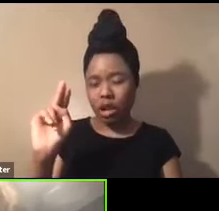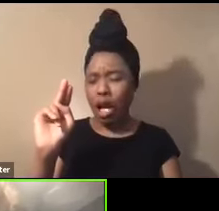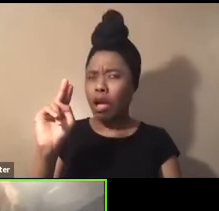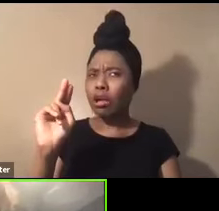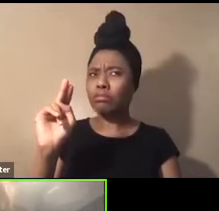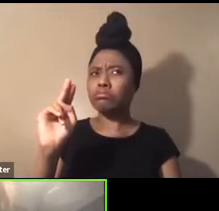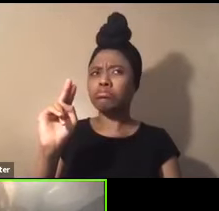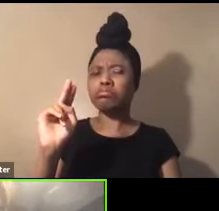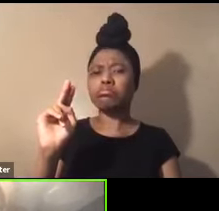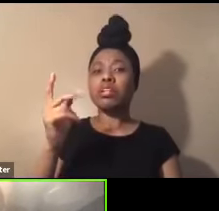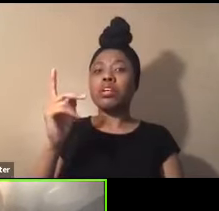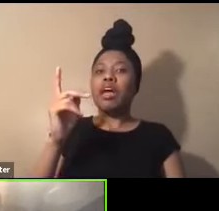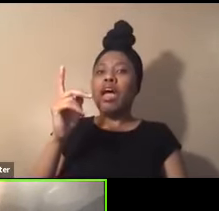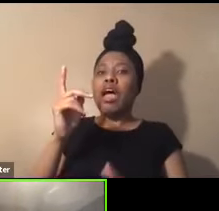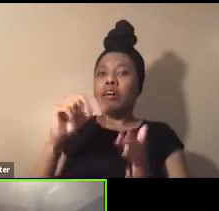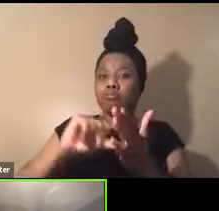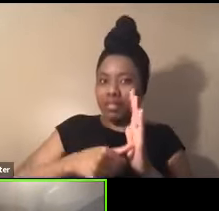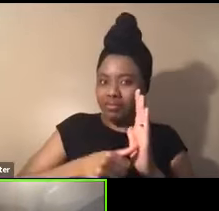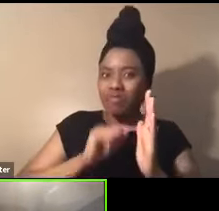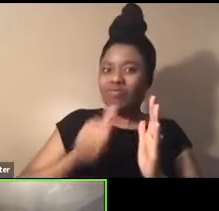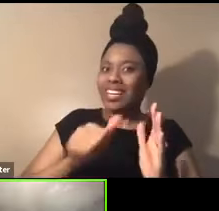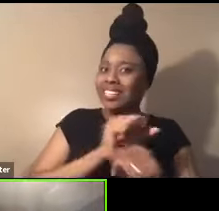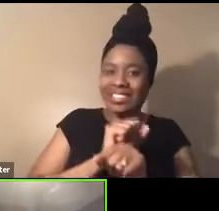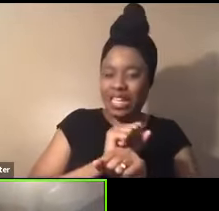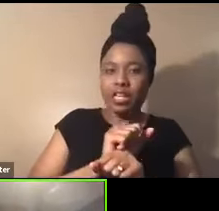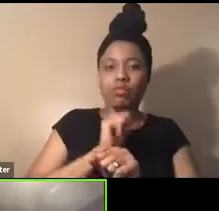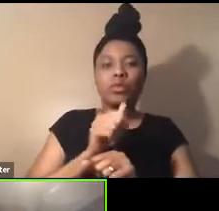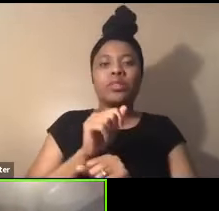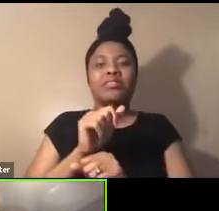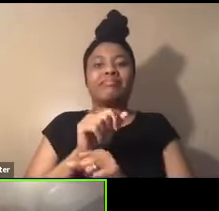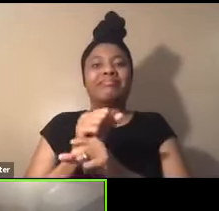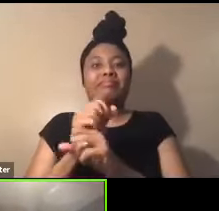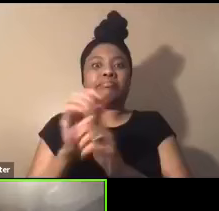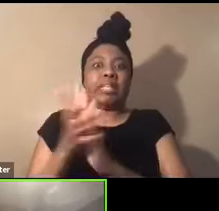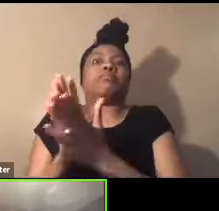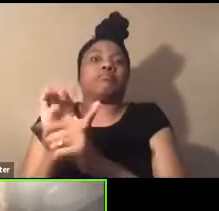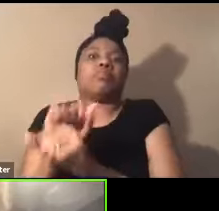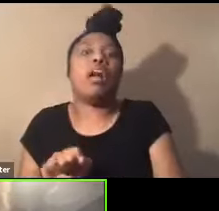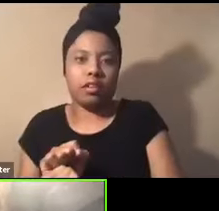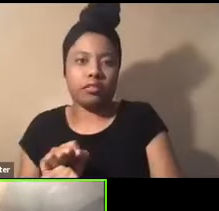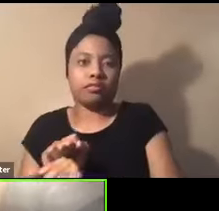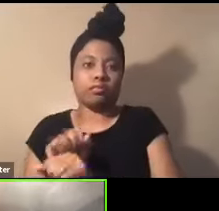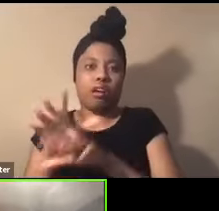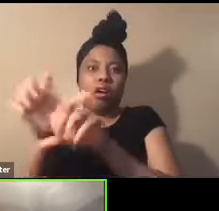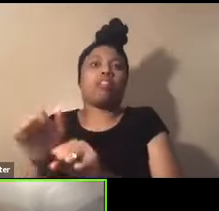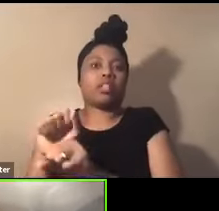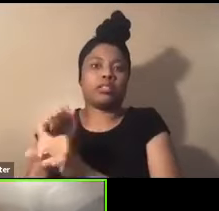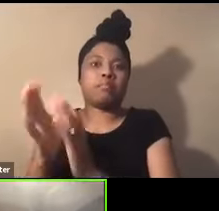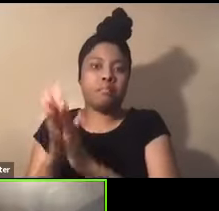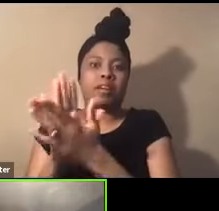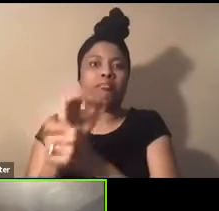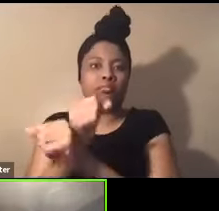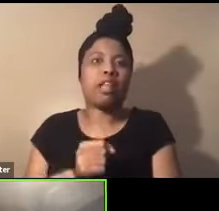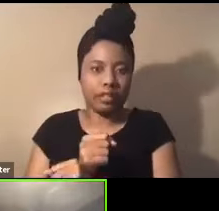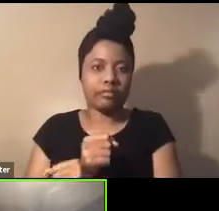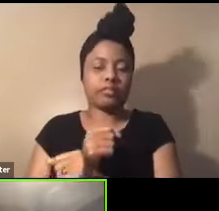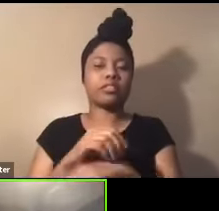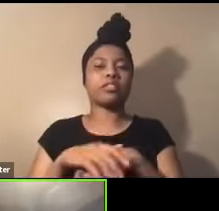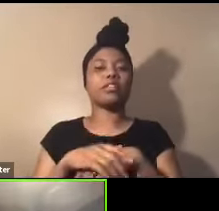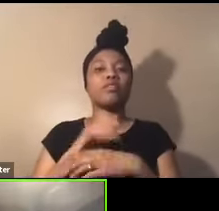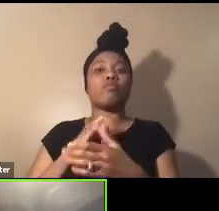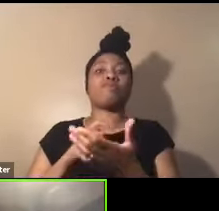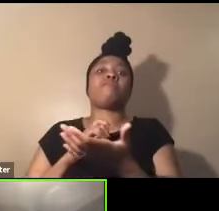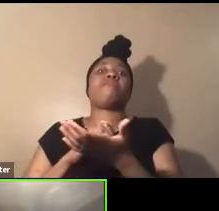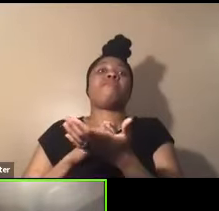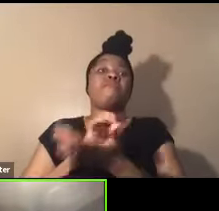we were not slaves. We were enslaved. And that's really, really important to say, because when we were forced to come